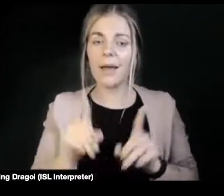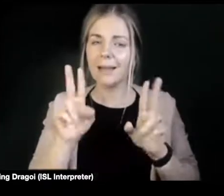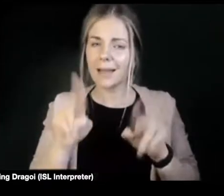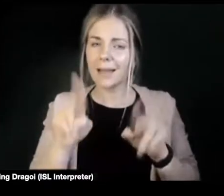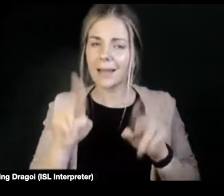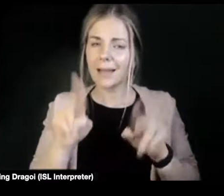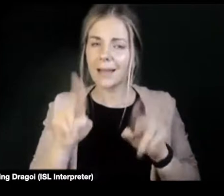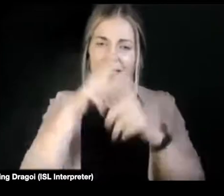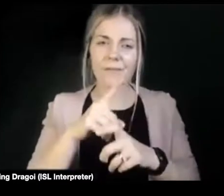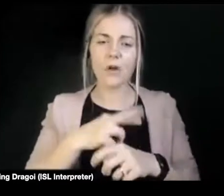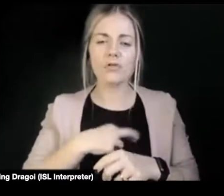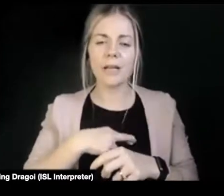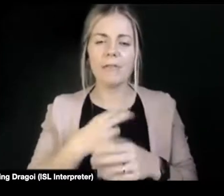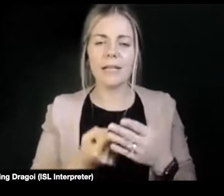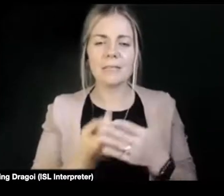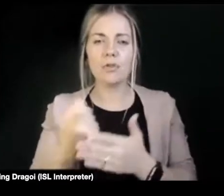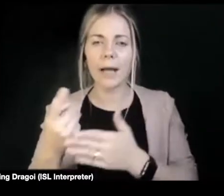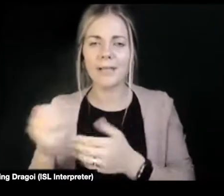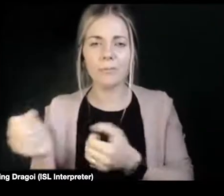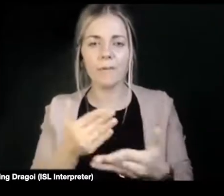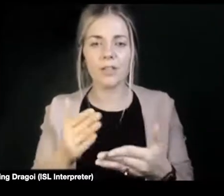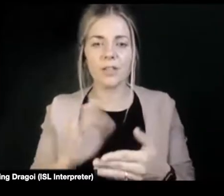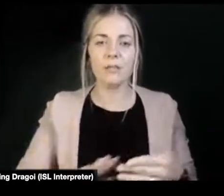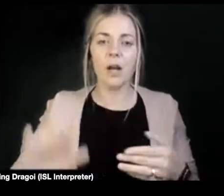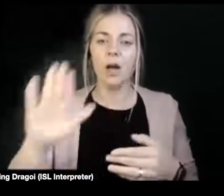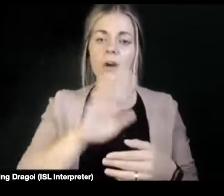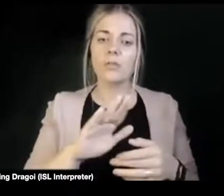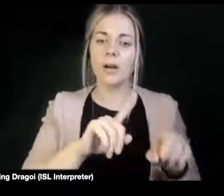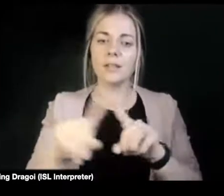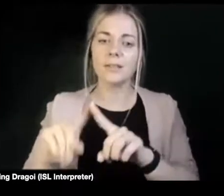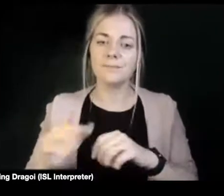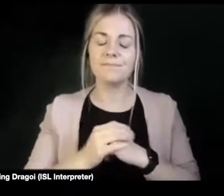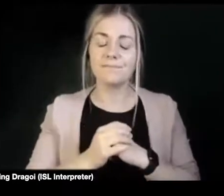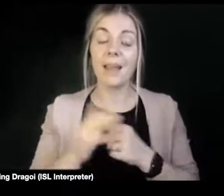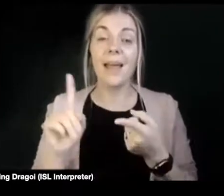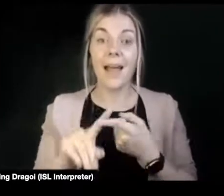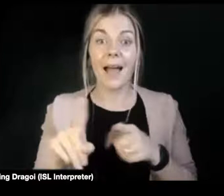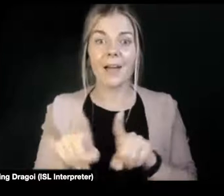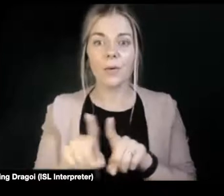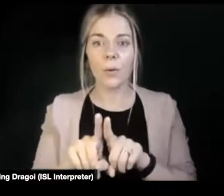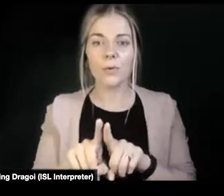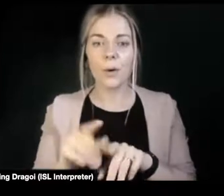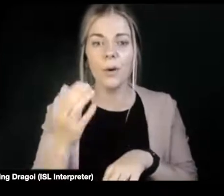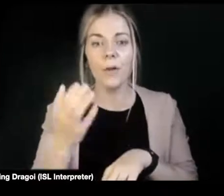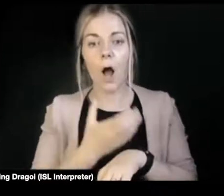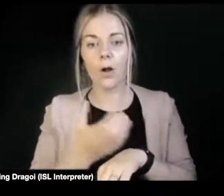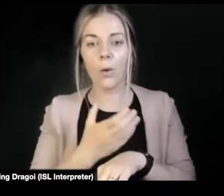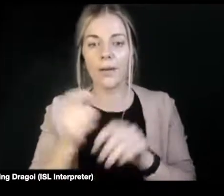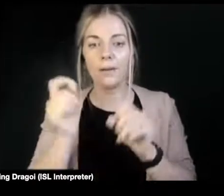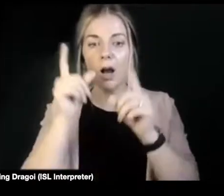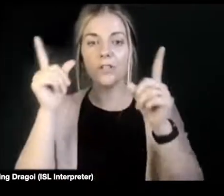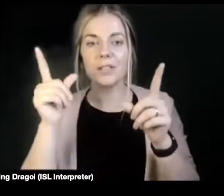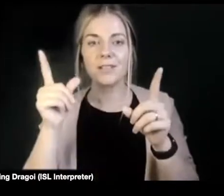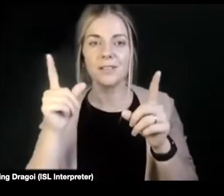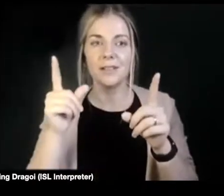across Ireland anyways, and then the kind of the ongoing conscientious objection that can make it very